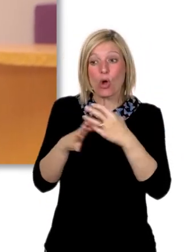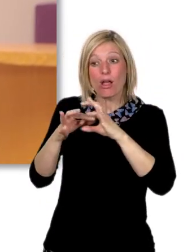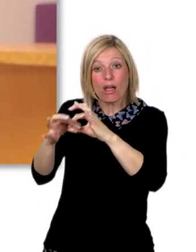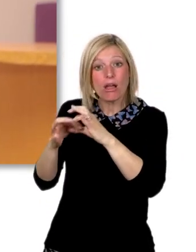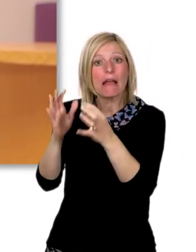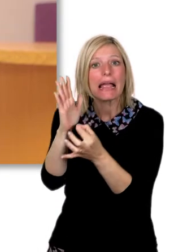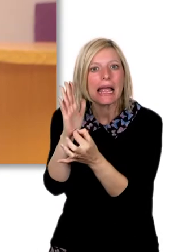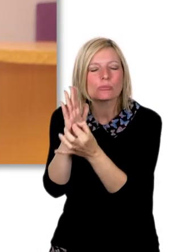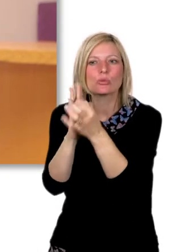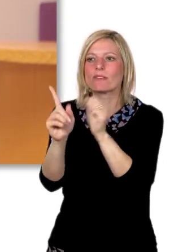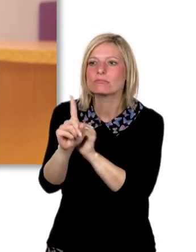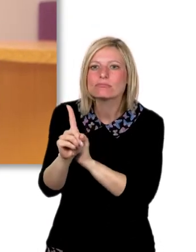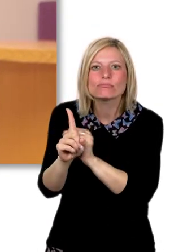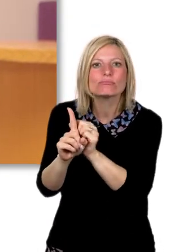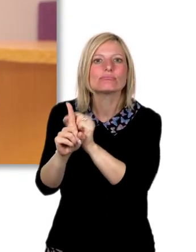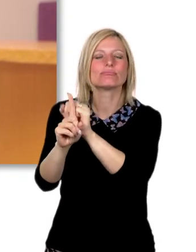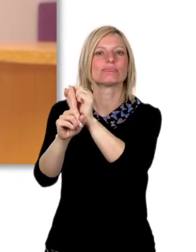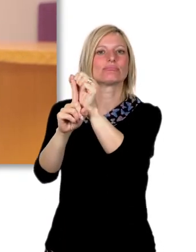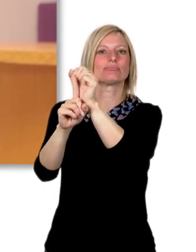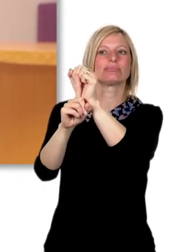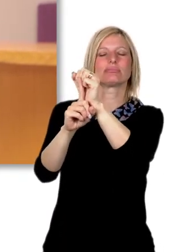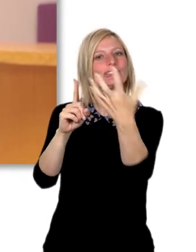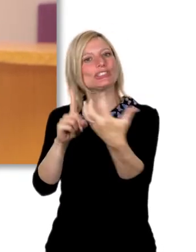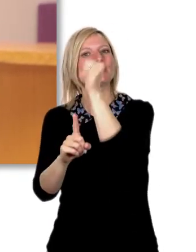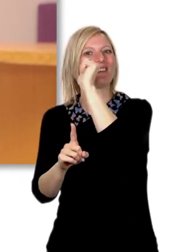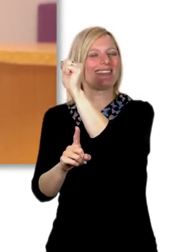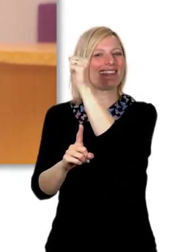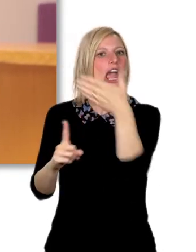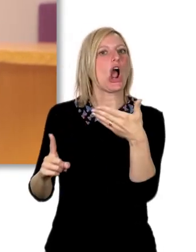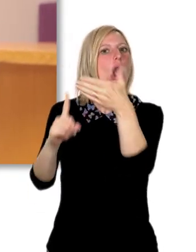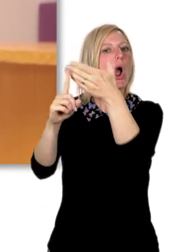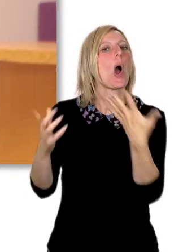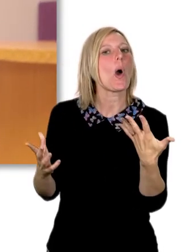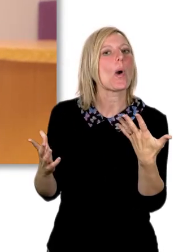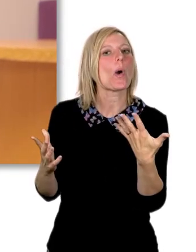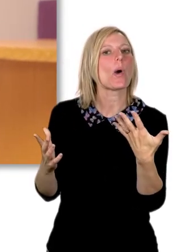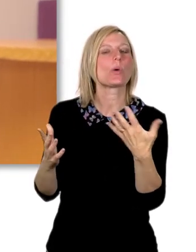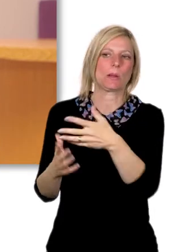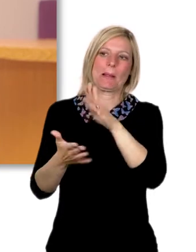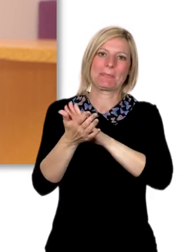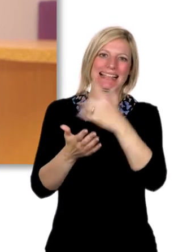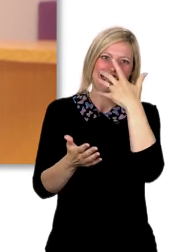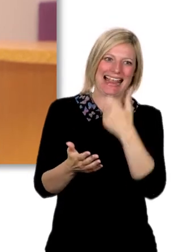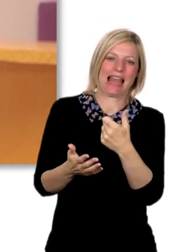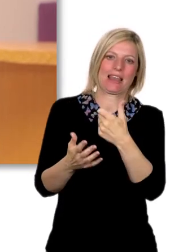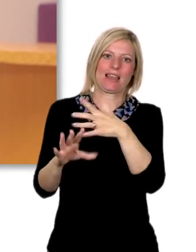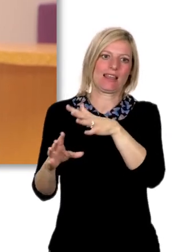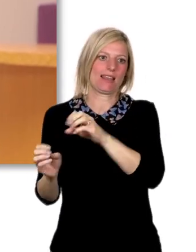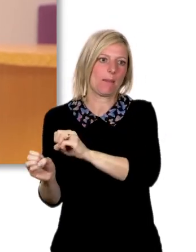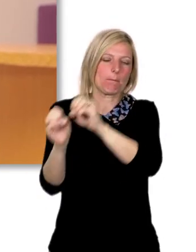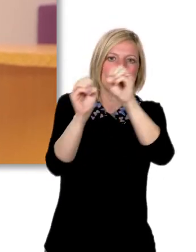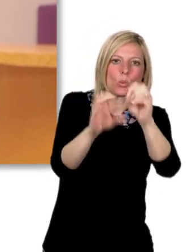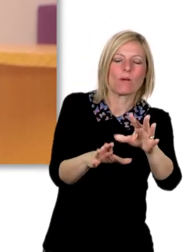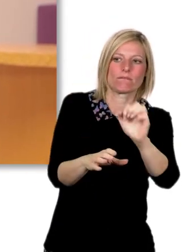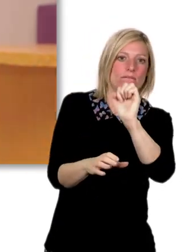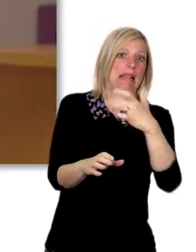client group is that it's like seeing them work towards their own sort of life goals and obviously transitioning through to the service